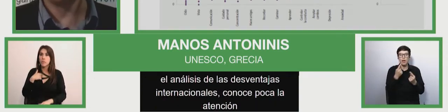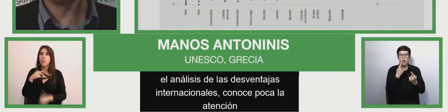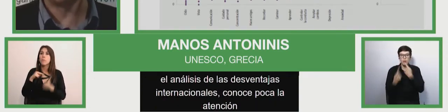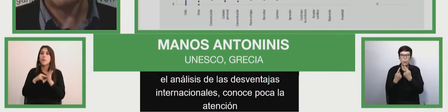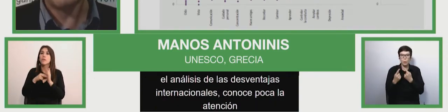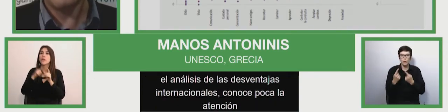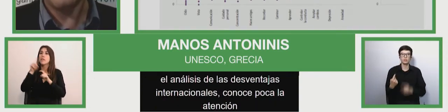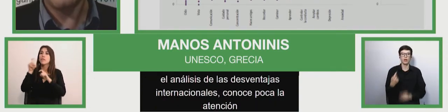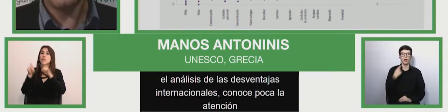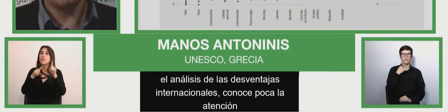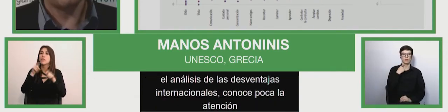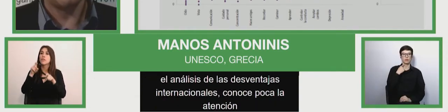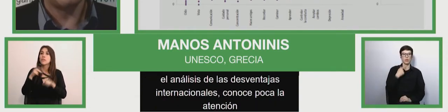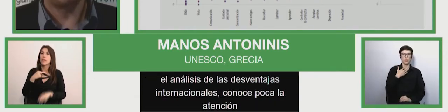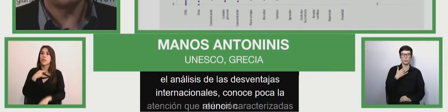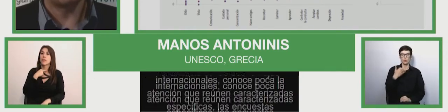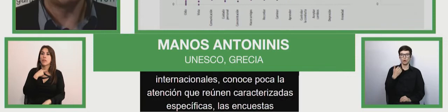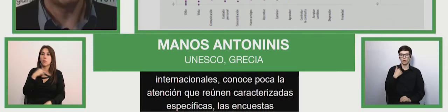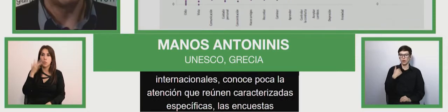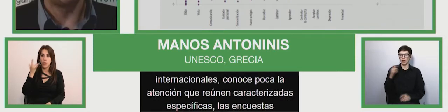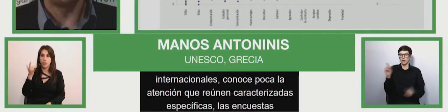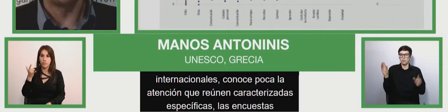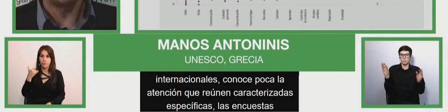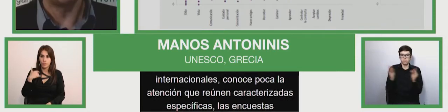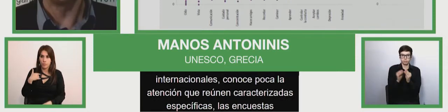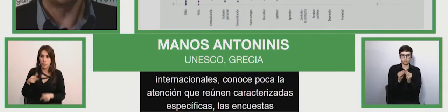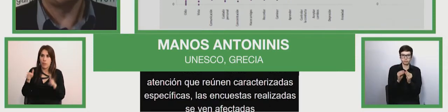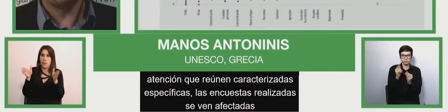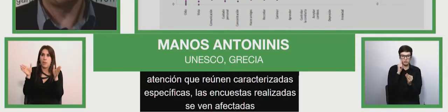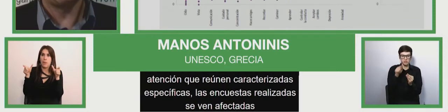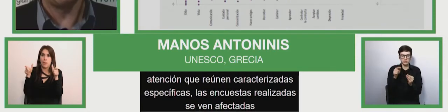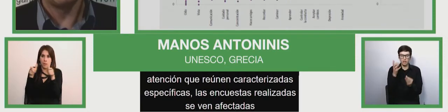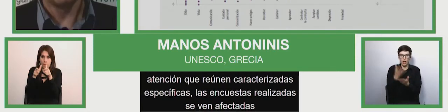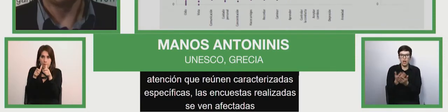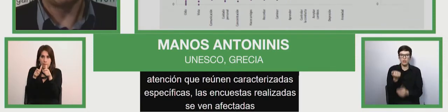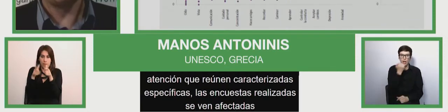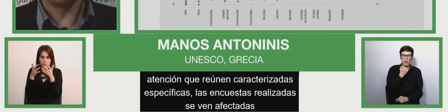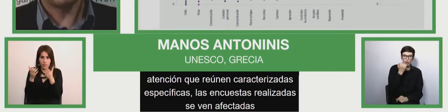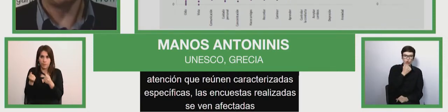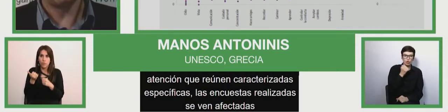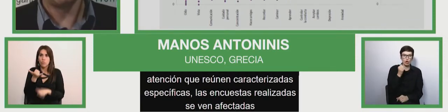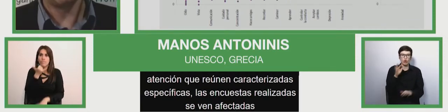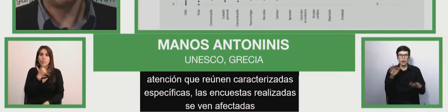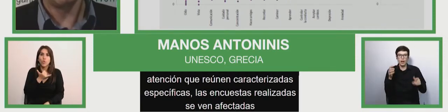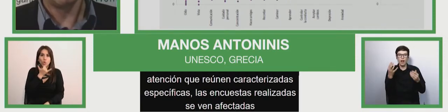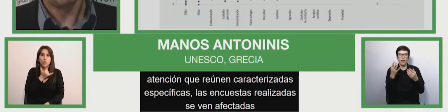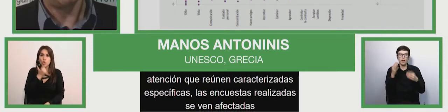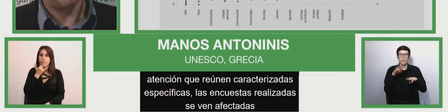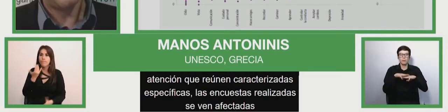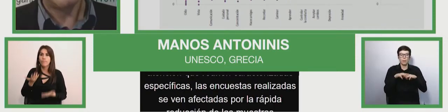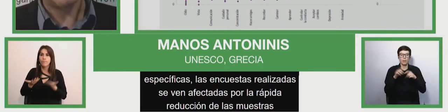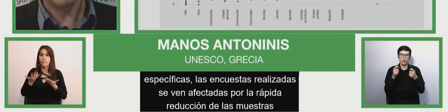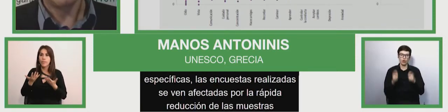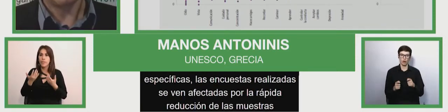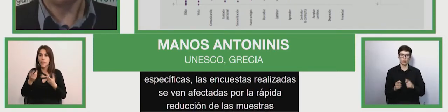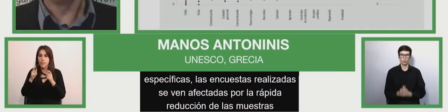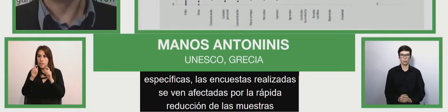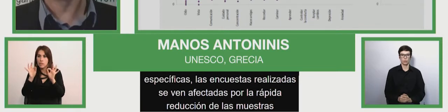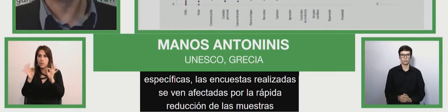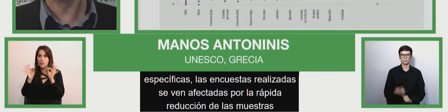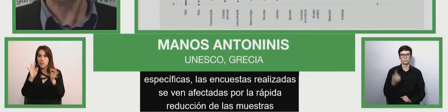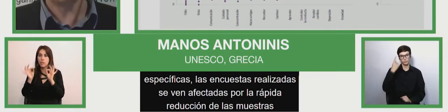by giving a quick, rapid decrease in the samples and you get errors. However, it's important not to